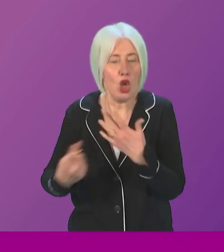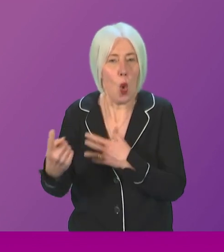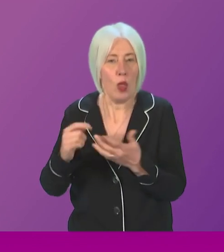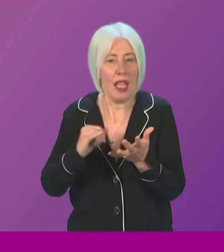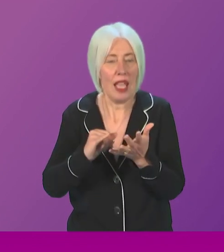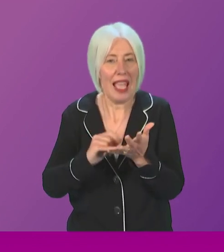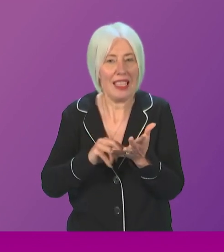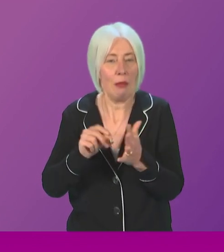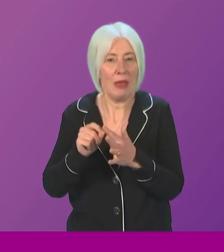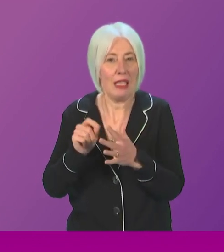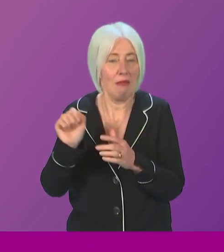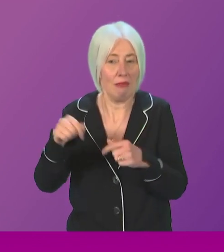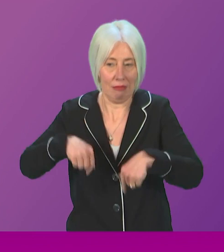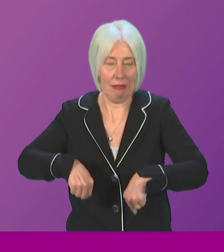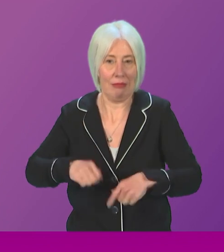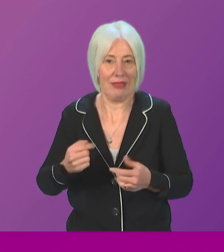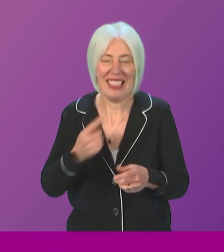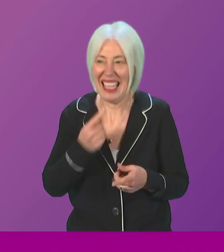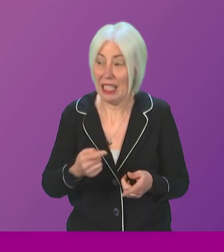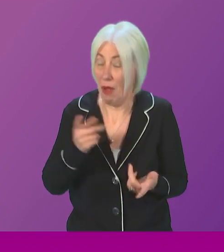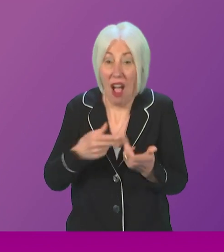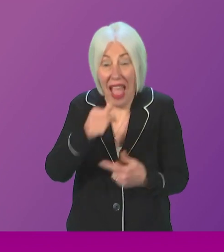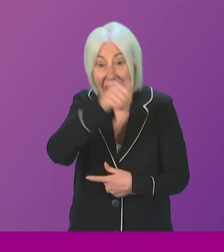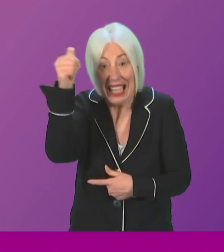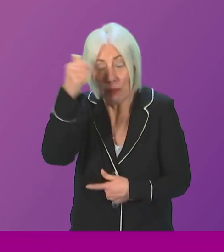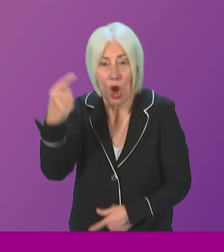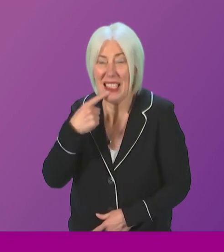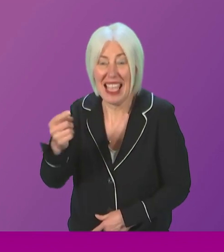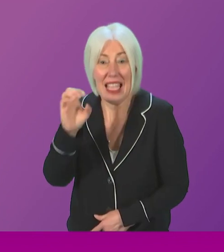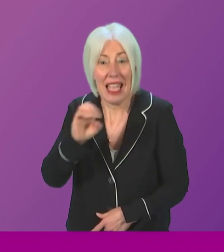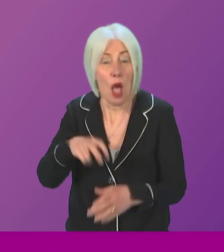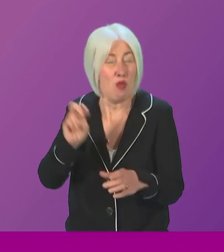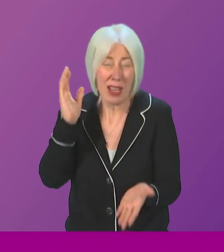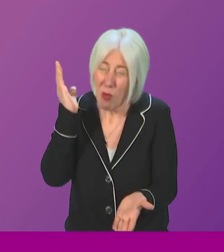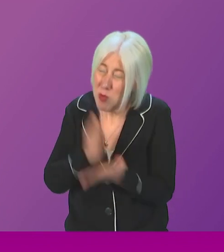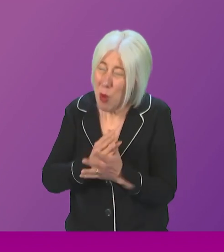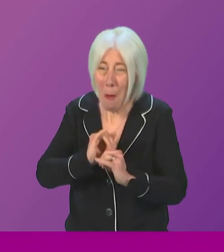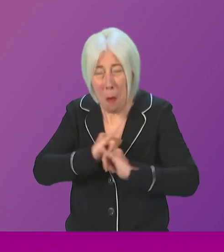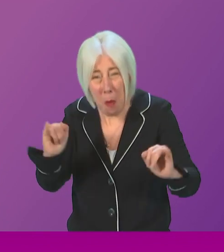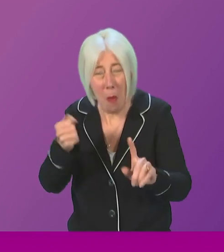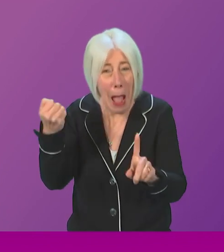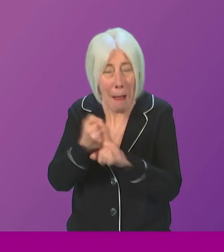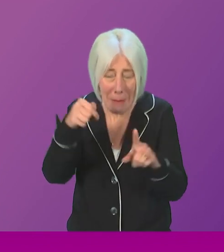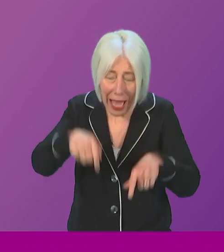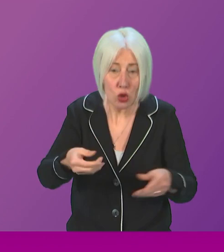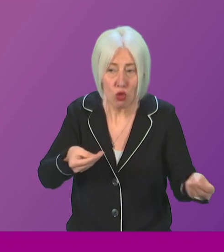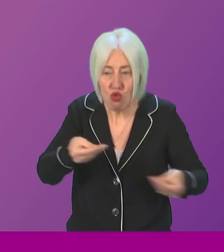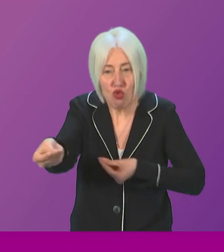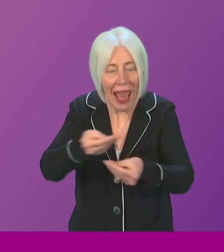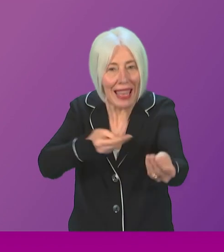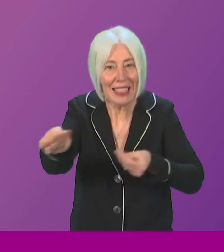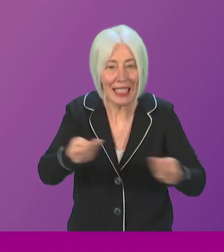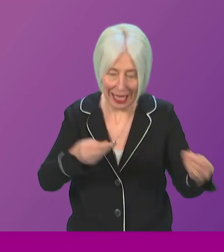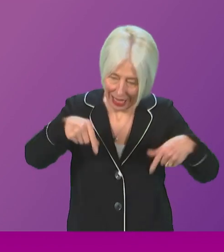opinion of those experts in the economy who are saying that Brexit has seriously impacted trade in the UK and of course trade here